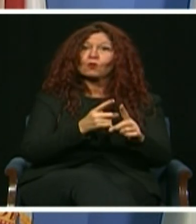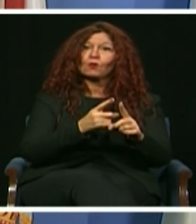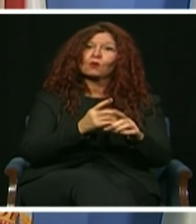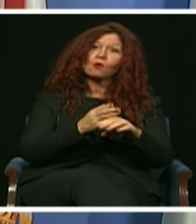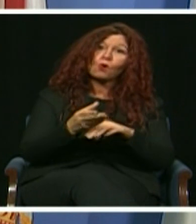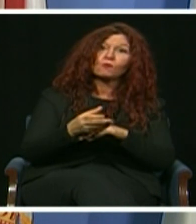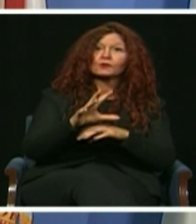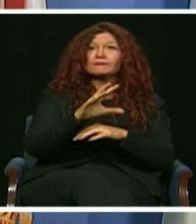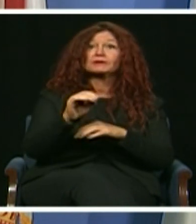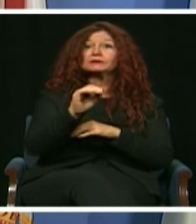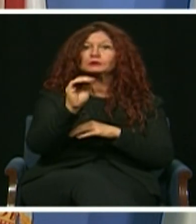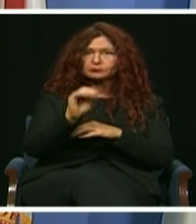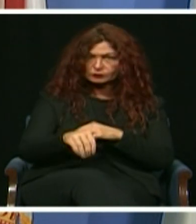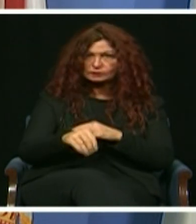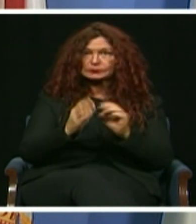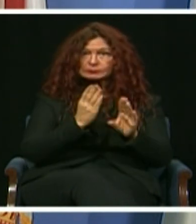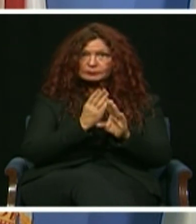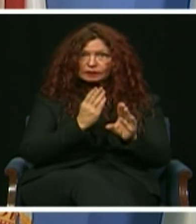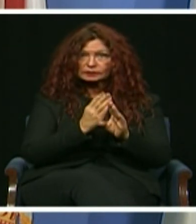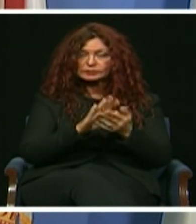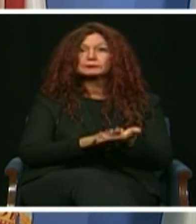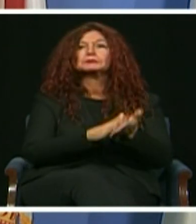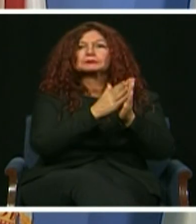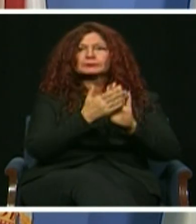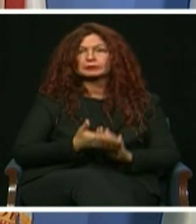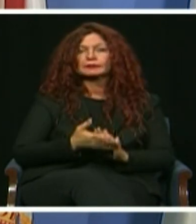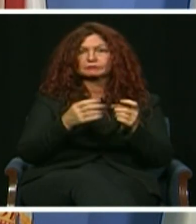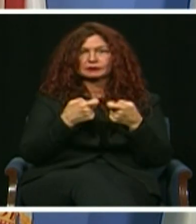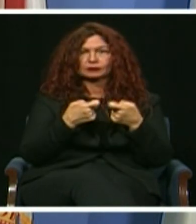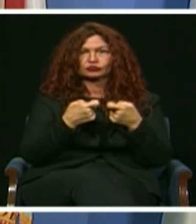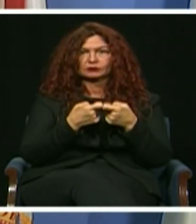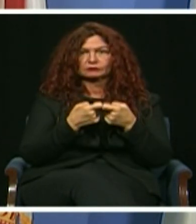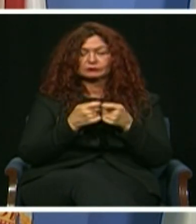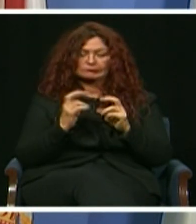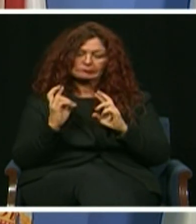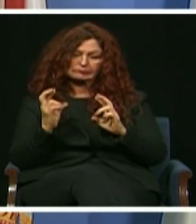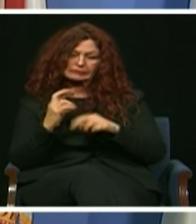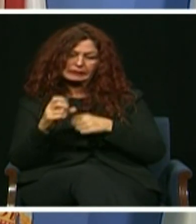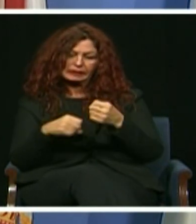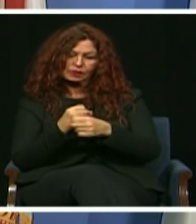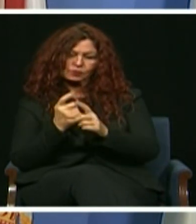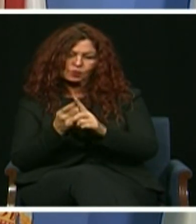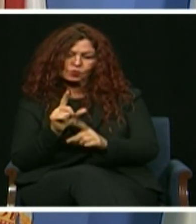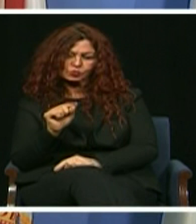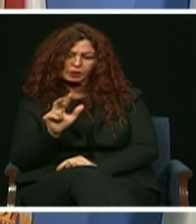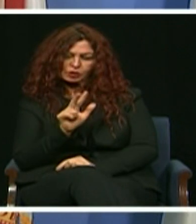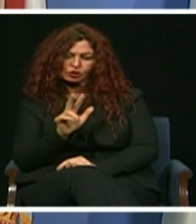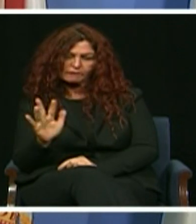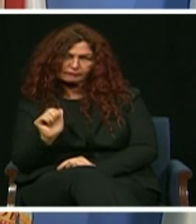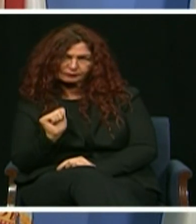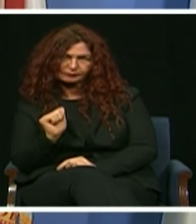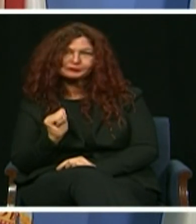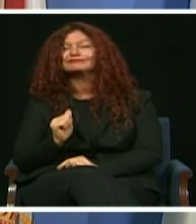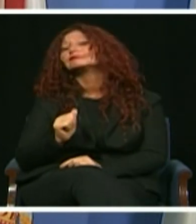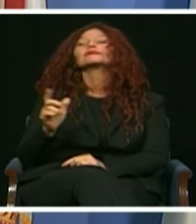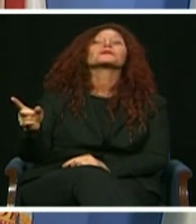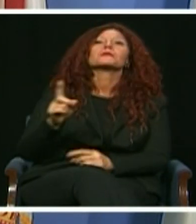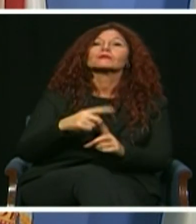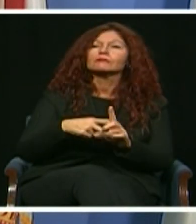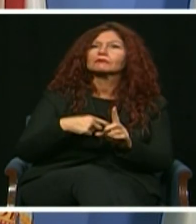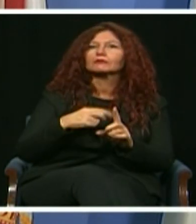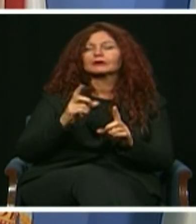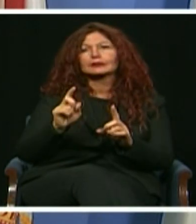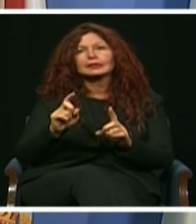2035. A goal I set as commissioner. We'll also need to streamline permitting and fast-track environmentally